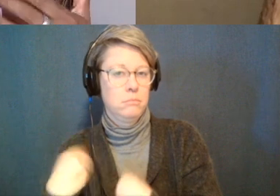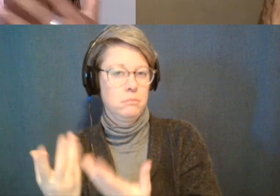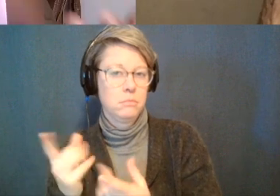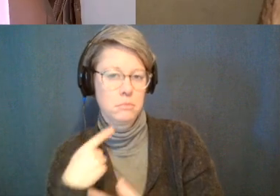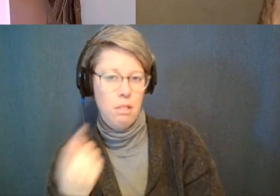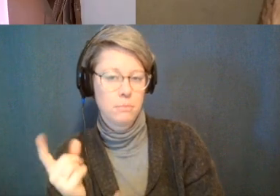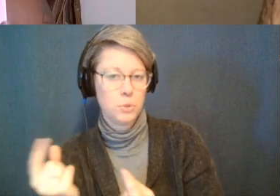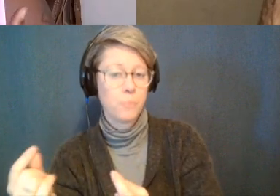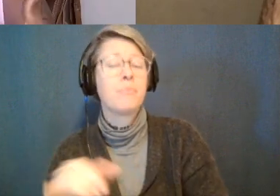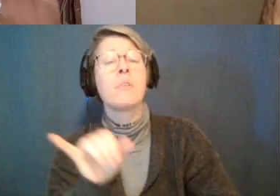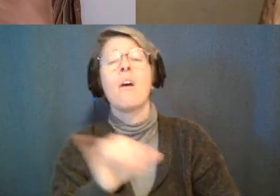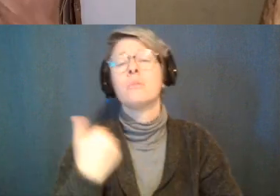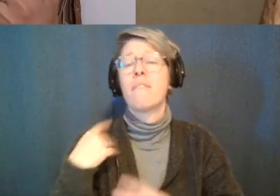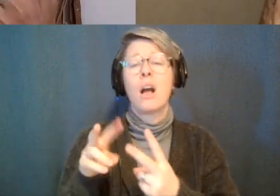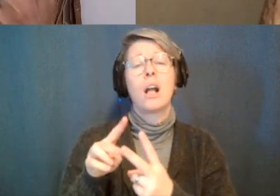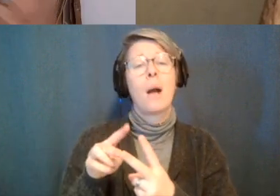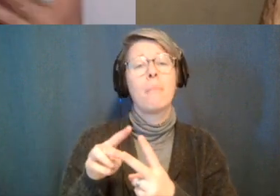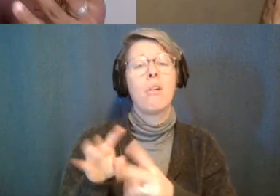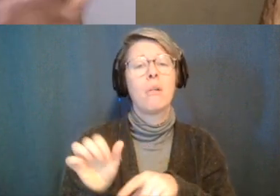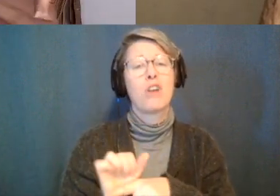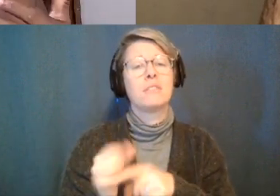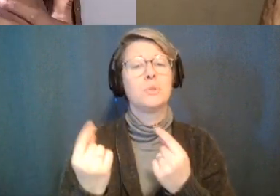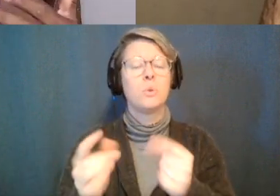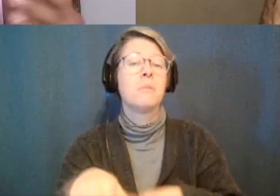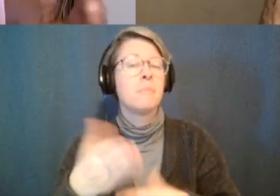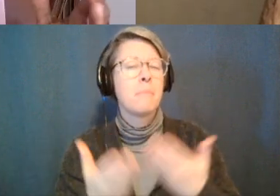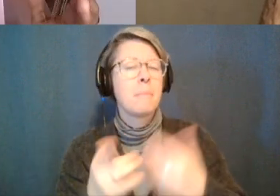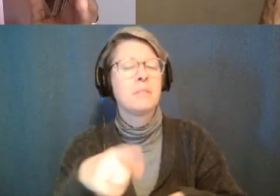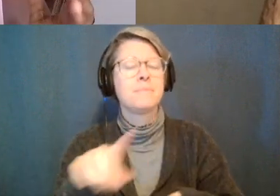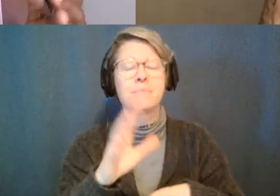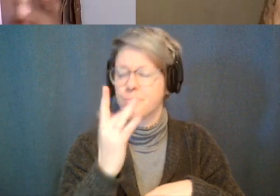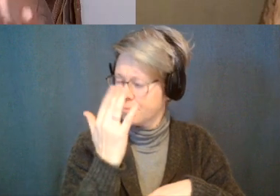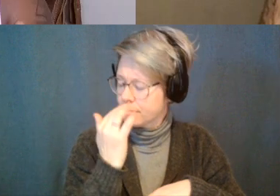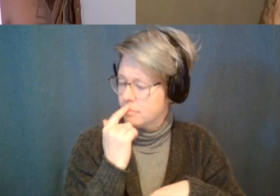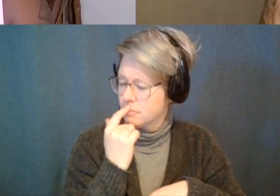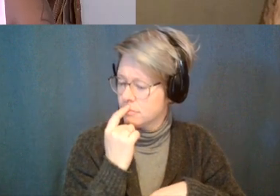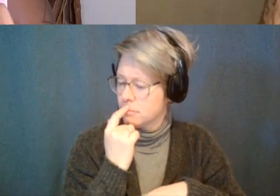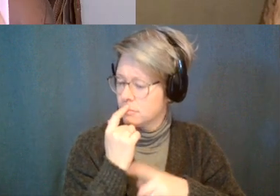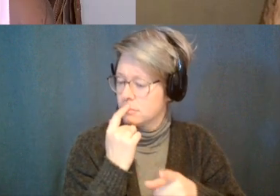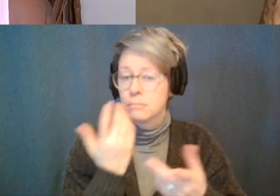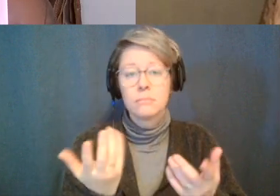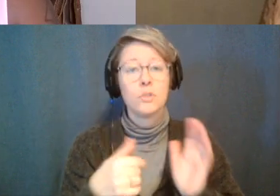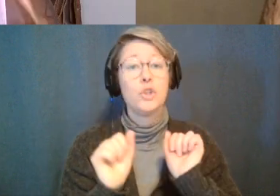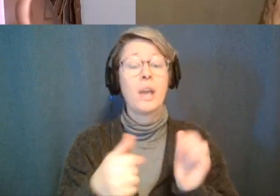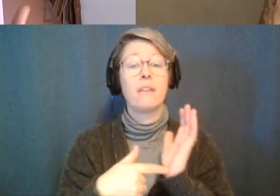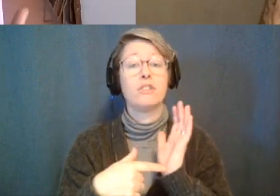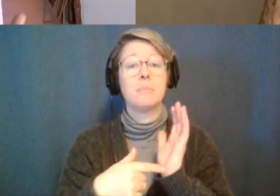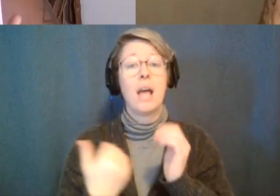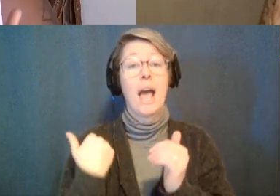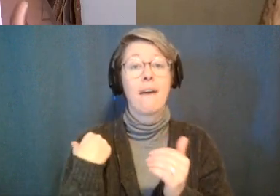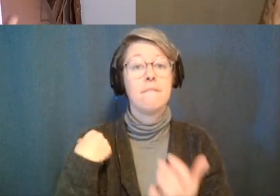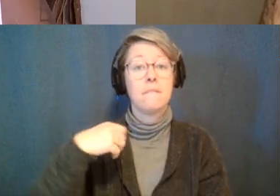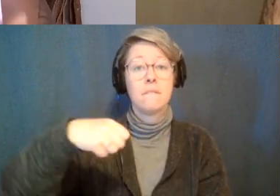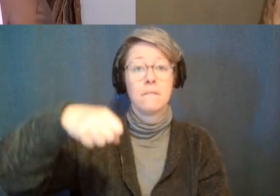um couples like there was some of you were seeing um it's you can like have like a bucket like you can initiate